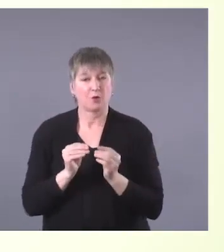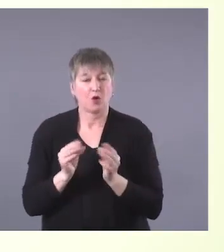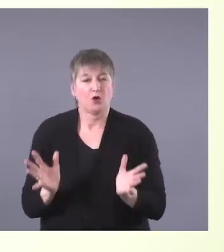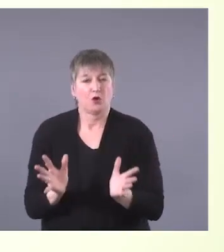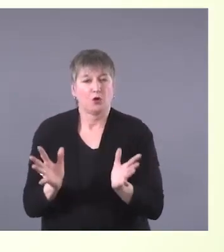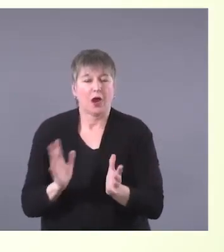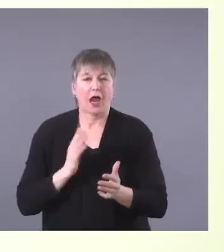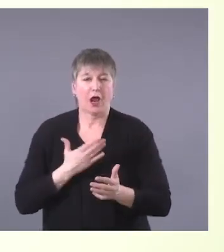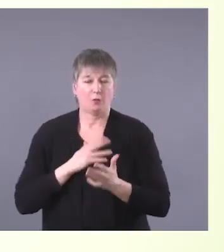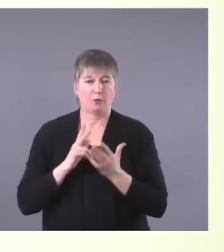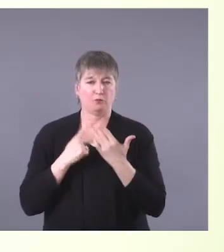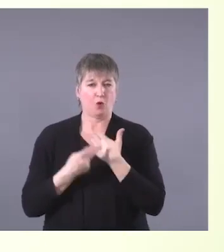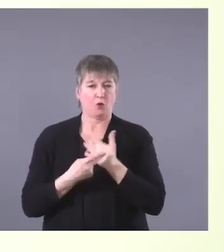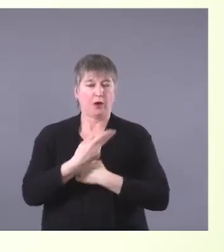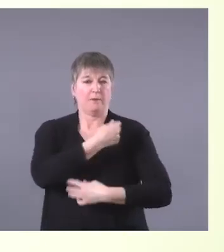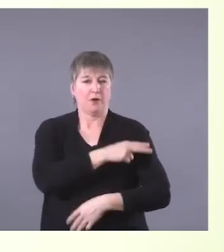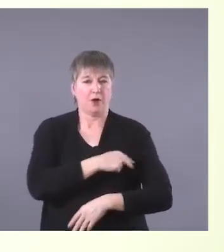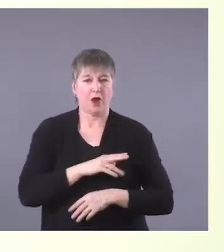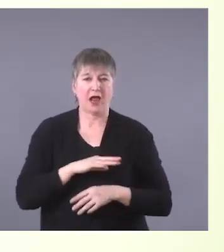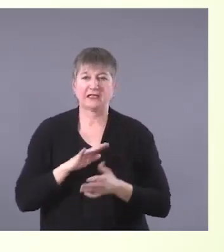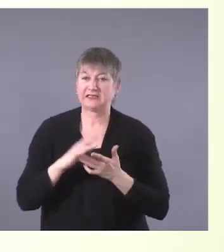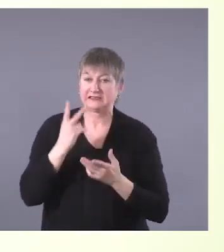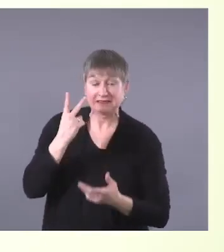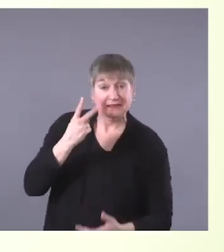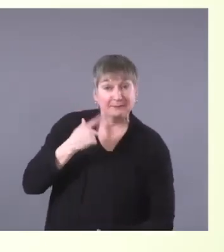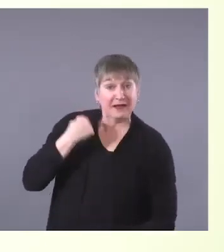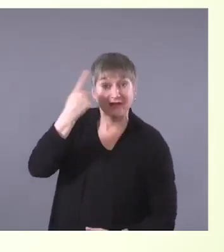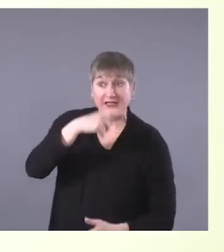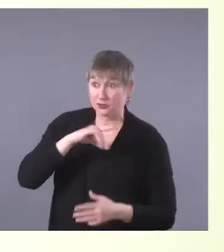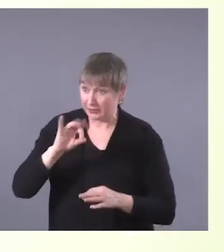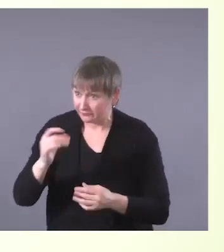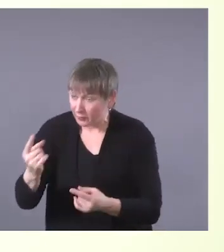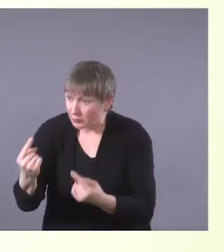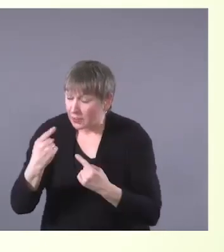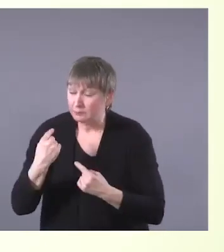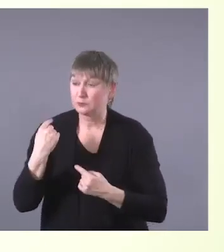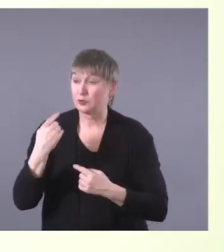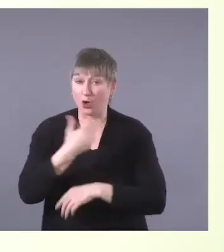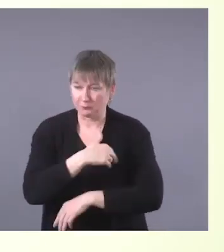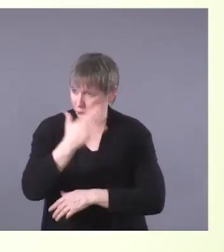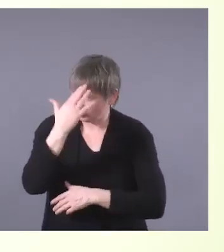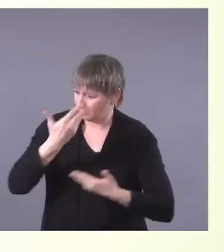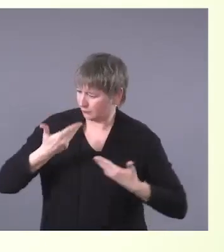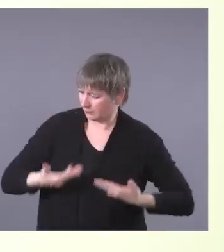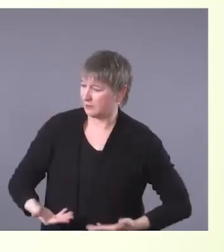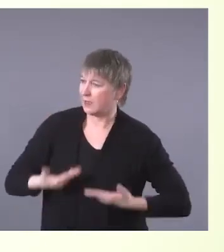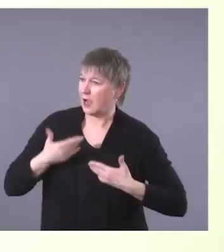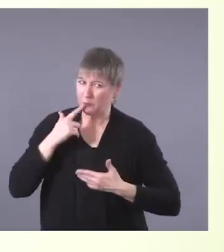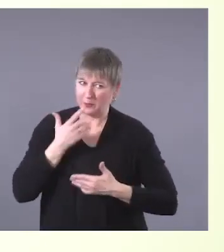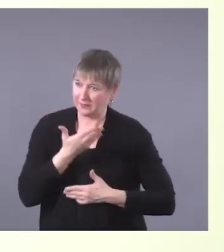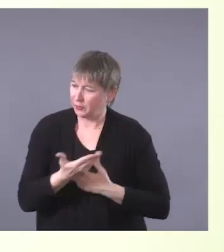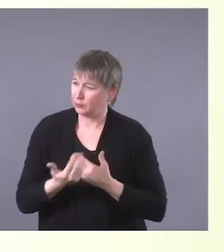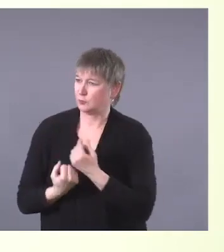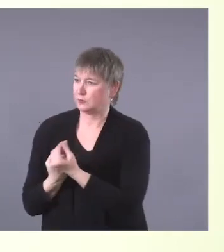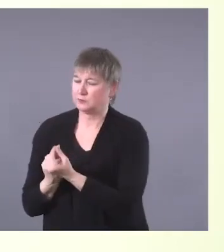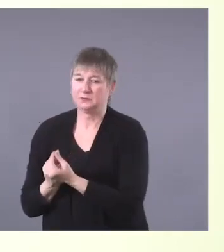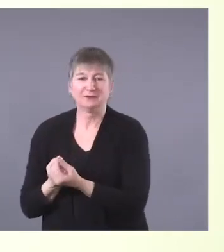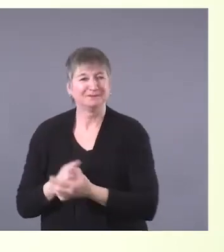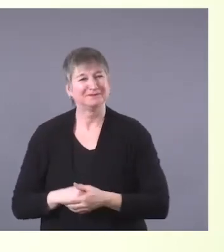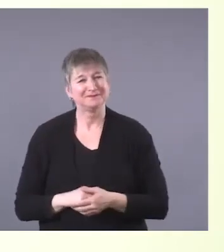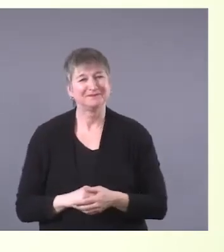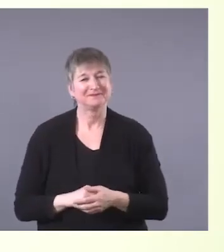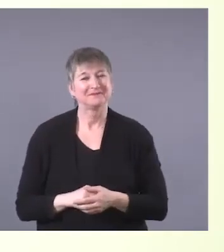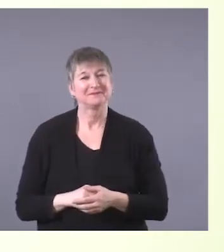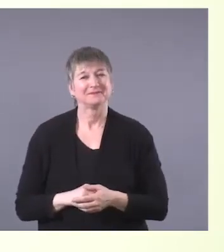program. They can get to know my face so when they do come to the hospital they feel comfortable to reach out and we can